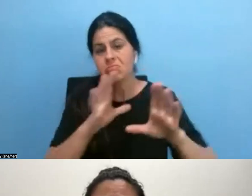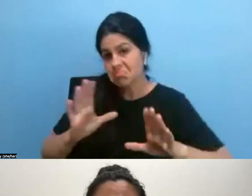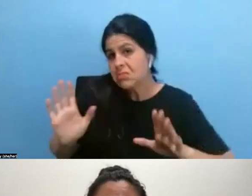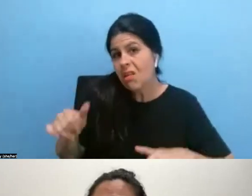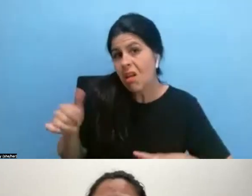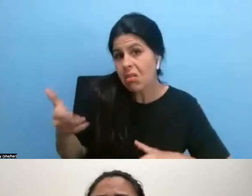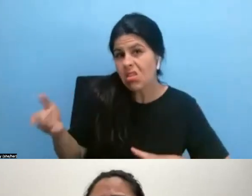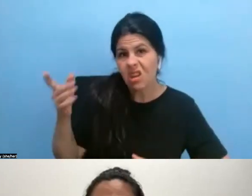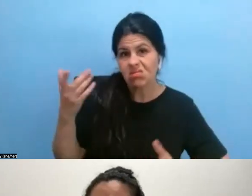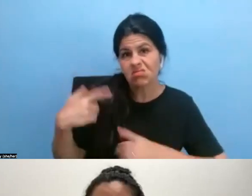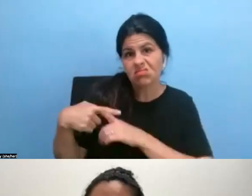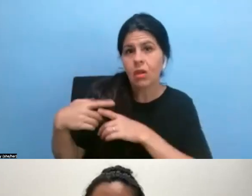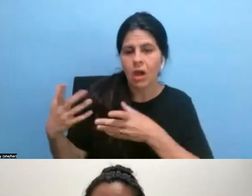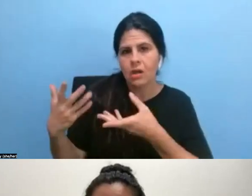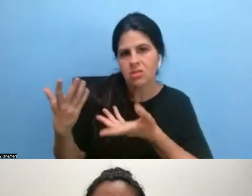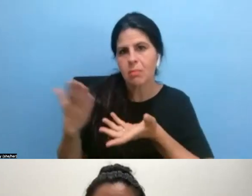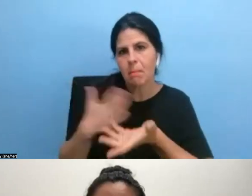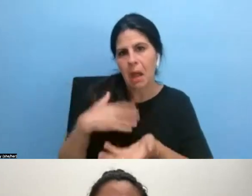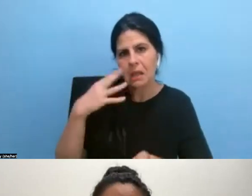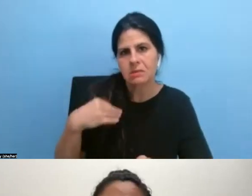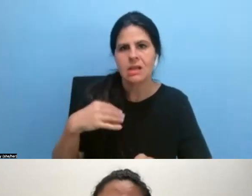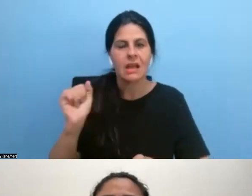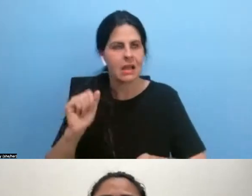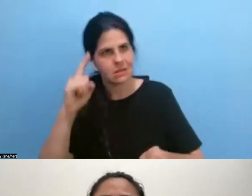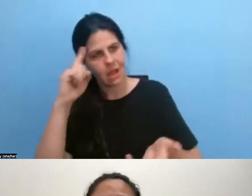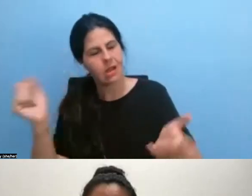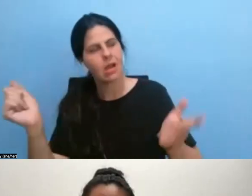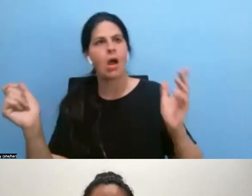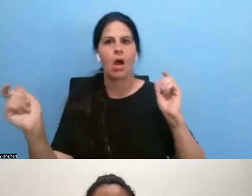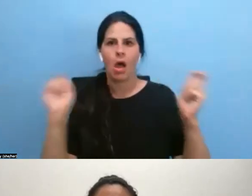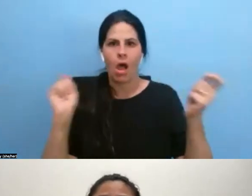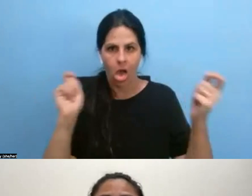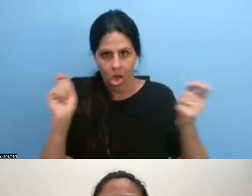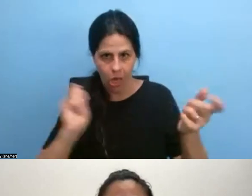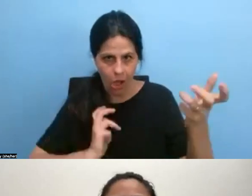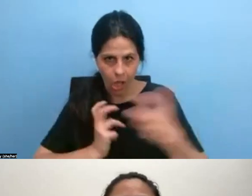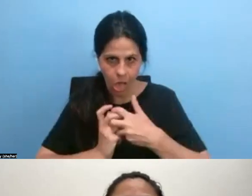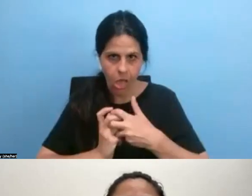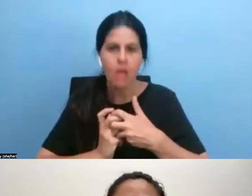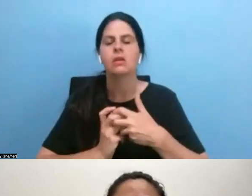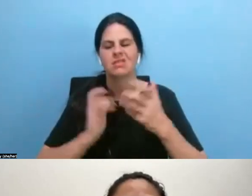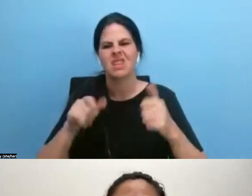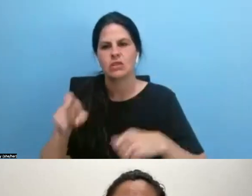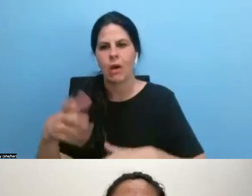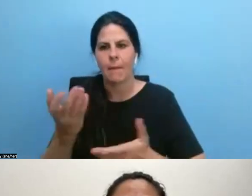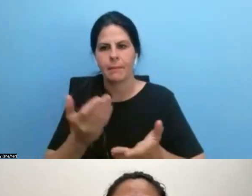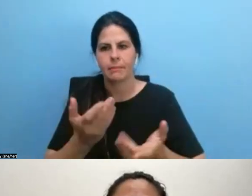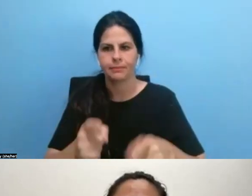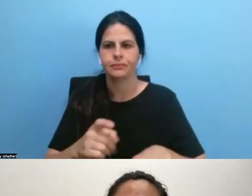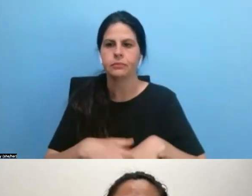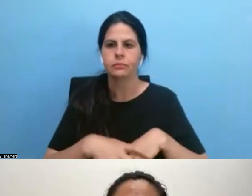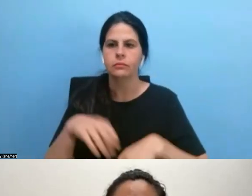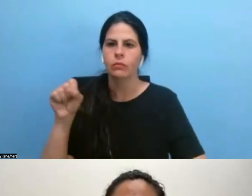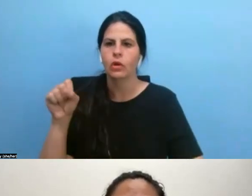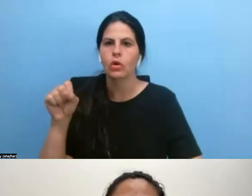Yes. It's like a calibration that needs to happen. Yeah. Okay. Susie Conley says, um, the protagonist of